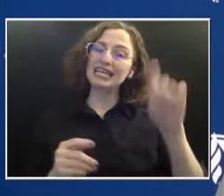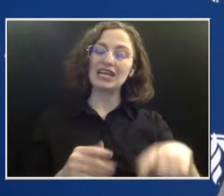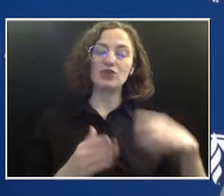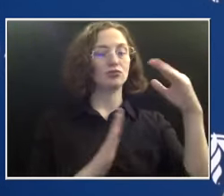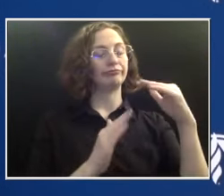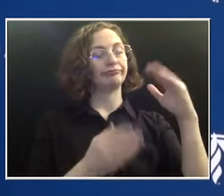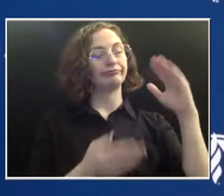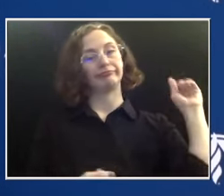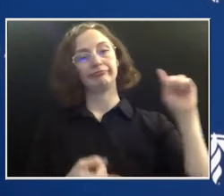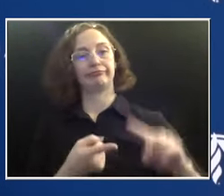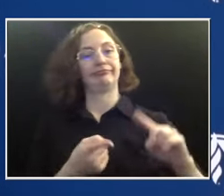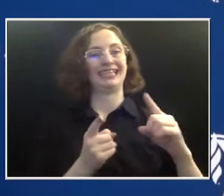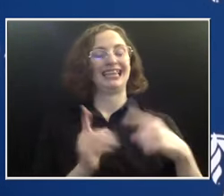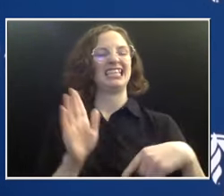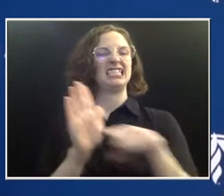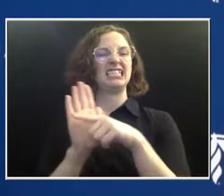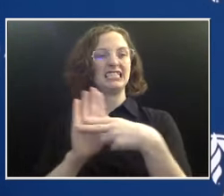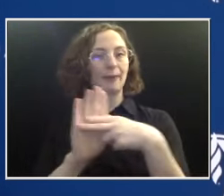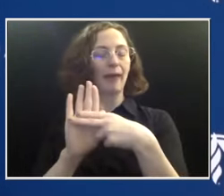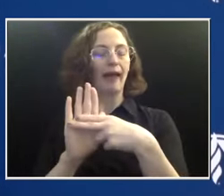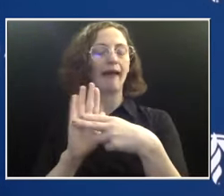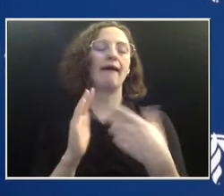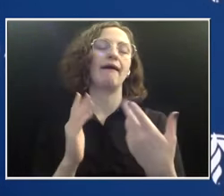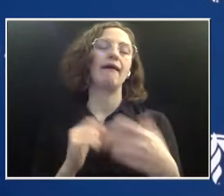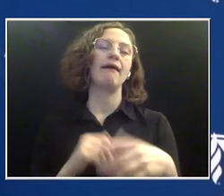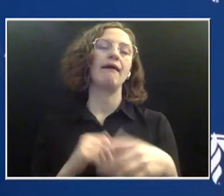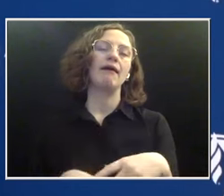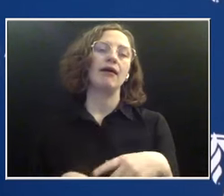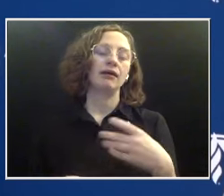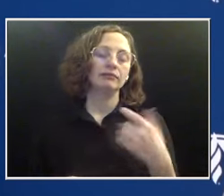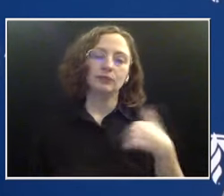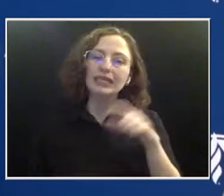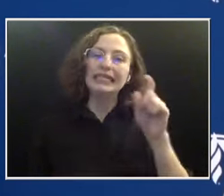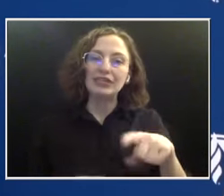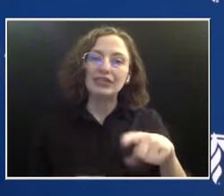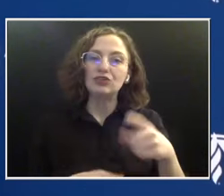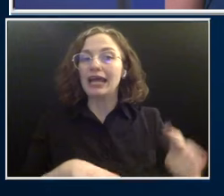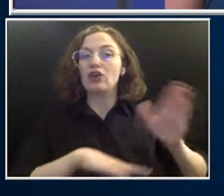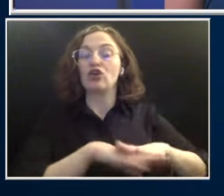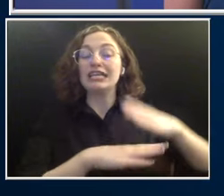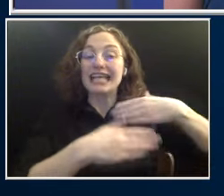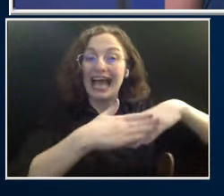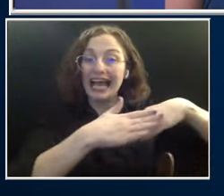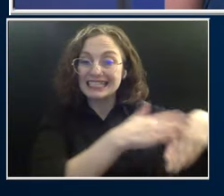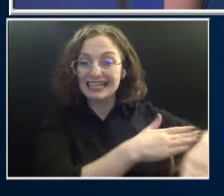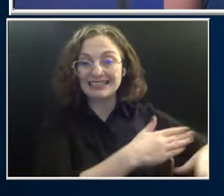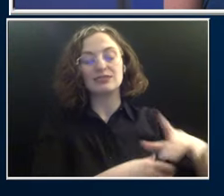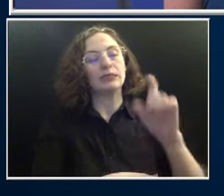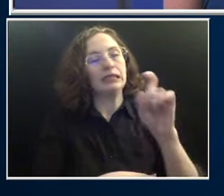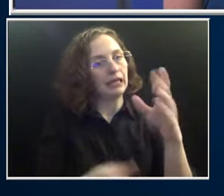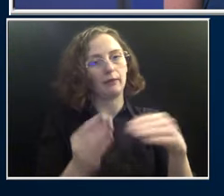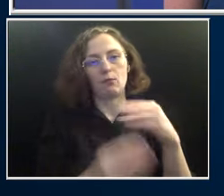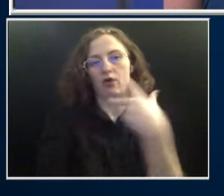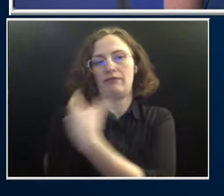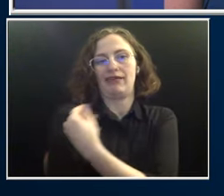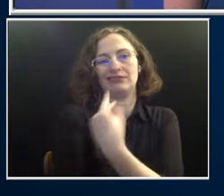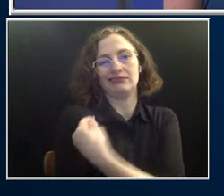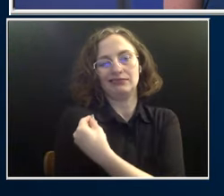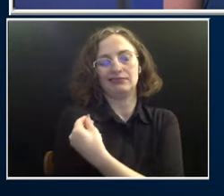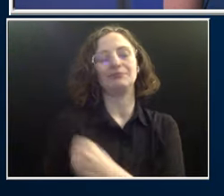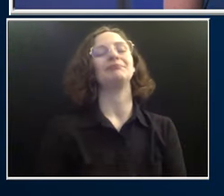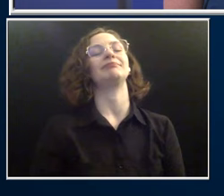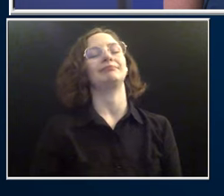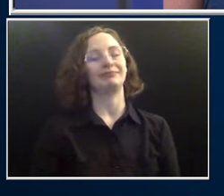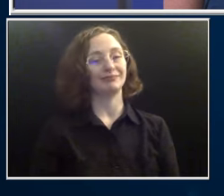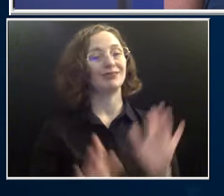There are a lot of, it is multifactorial, but we need to continue to get these vaccines in arms. All right. So this is our first time talking since the new year.